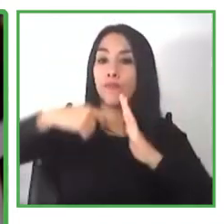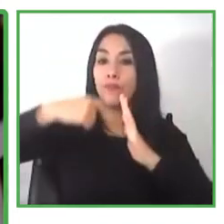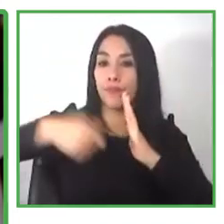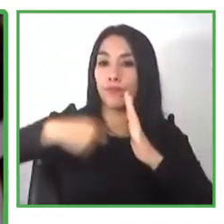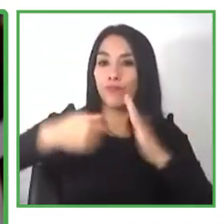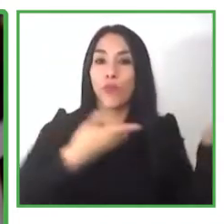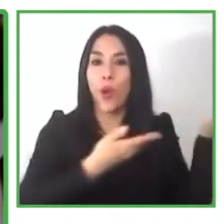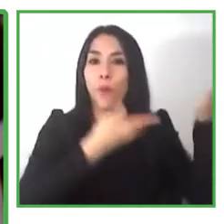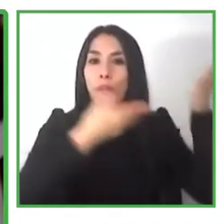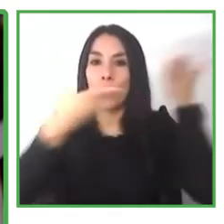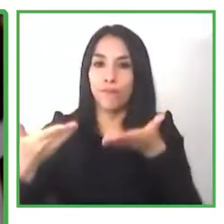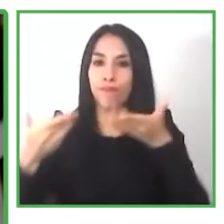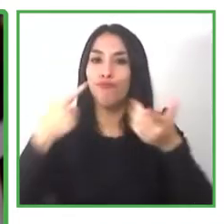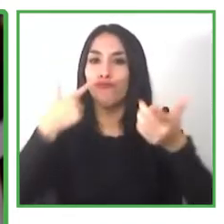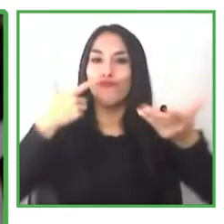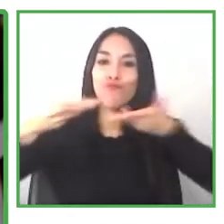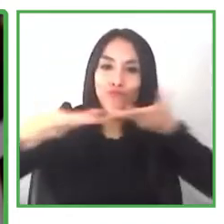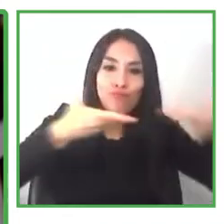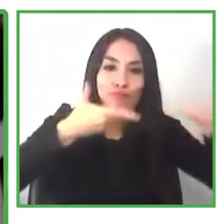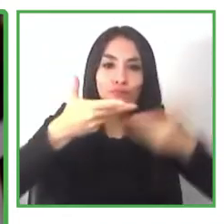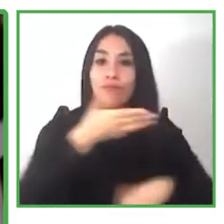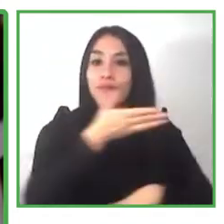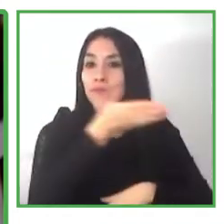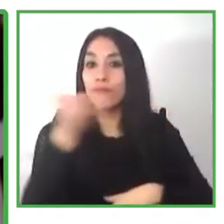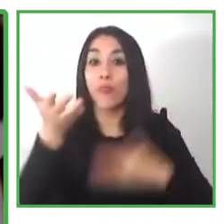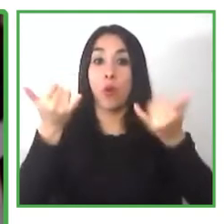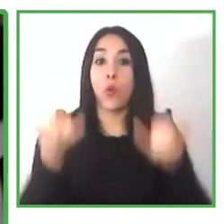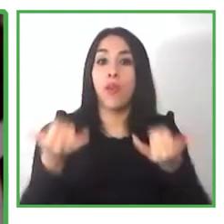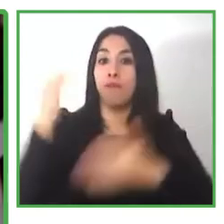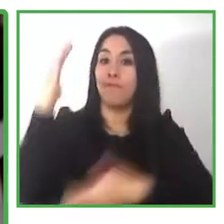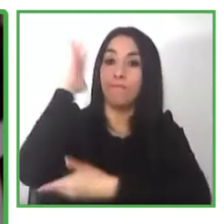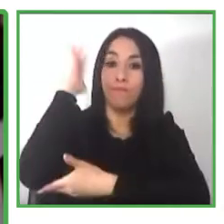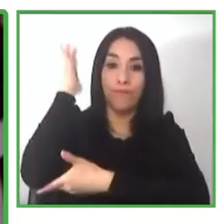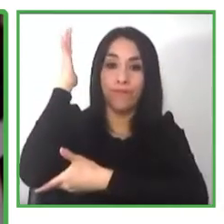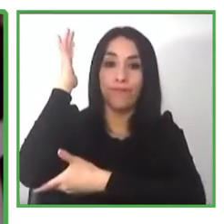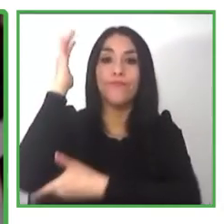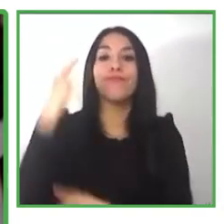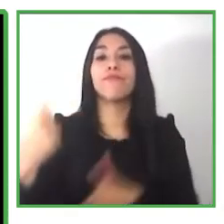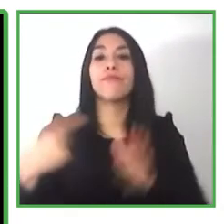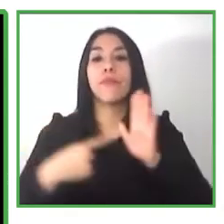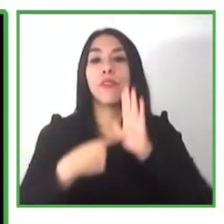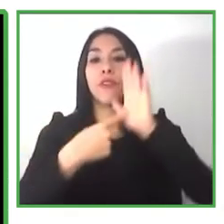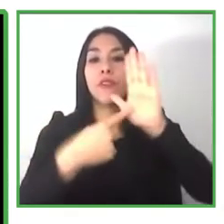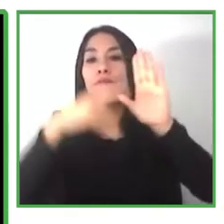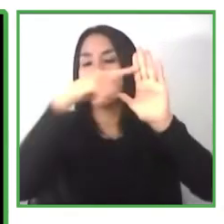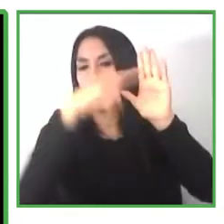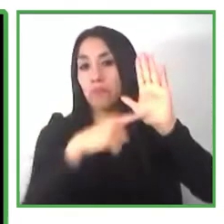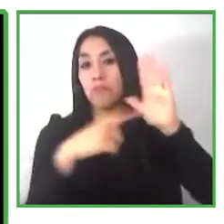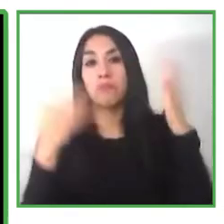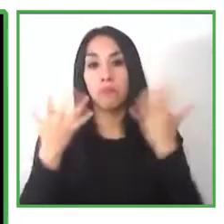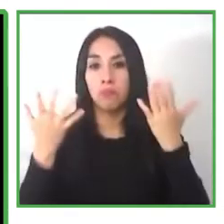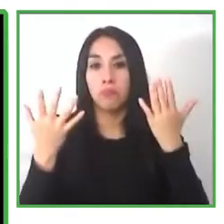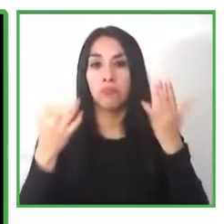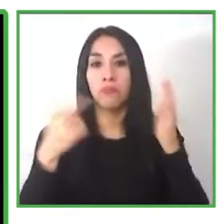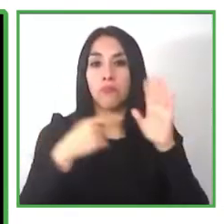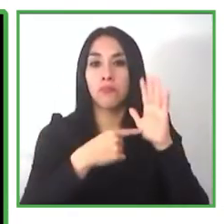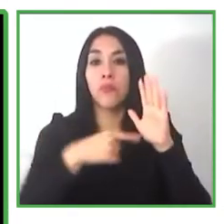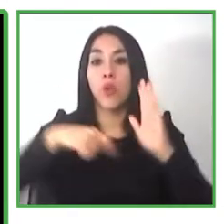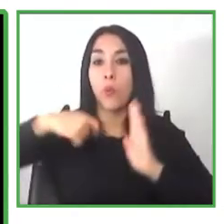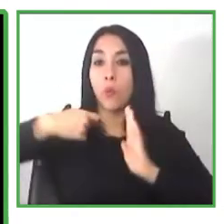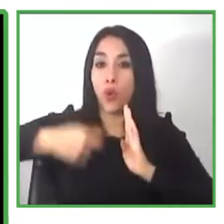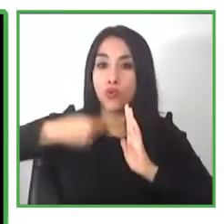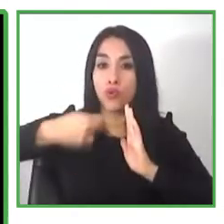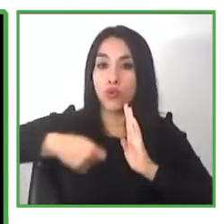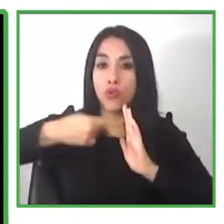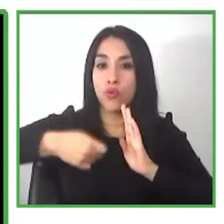consists of an introduction to our program explaining what ability of work is all about and then i will share some strategies that work